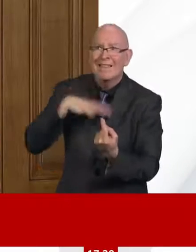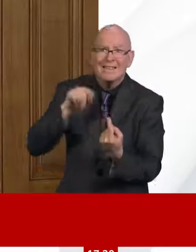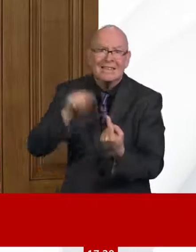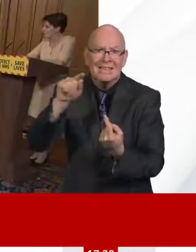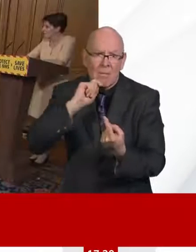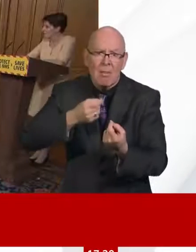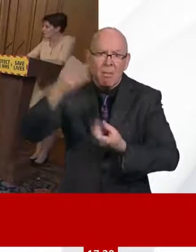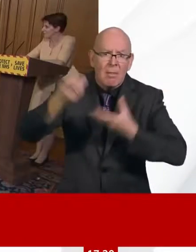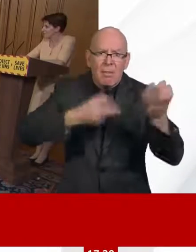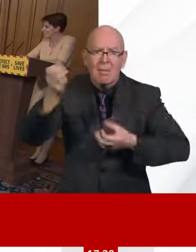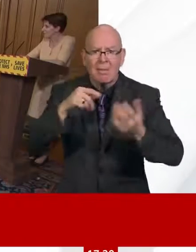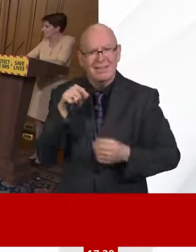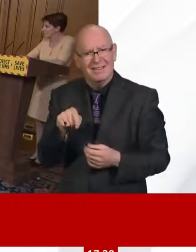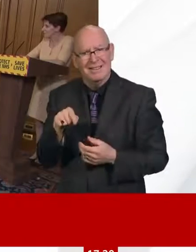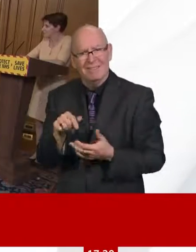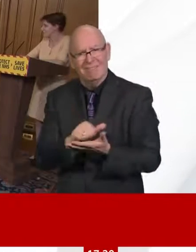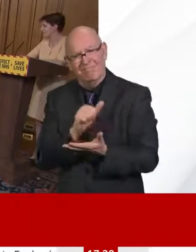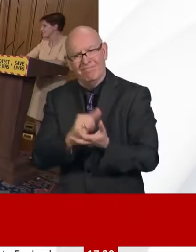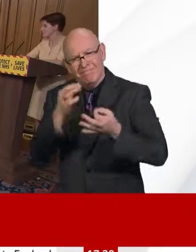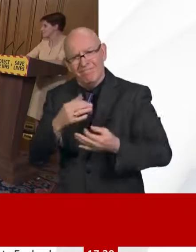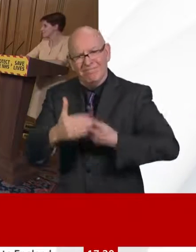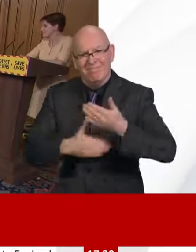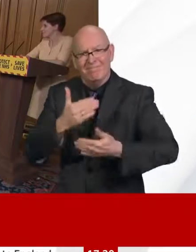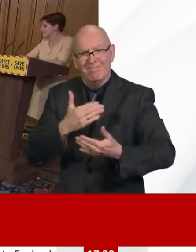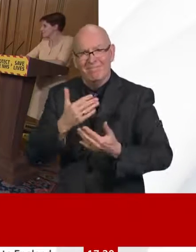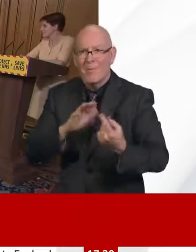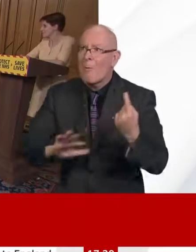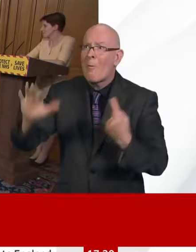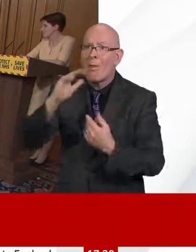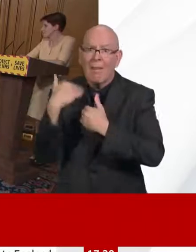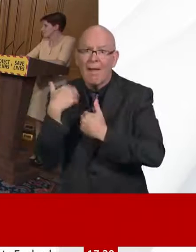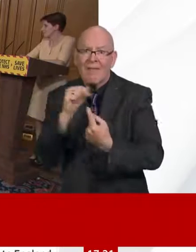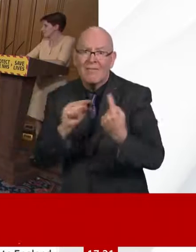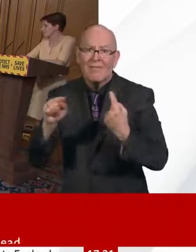Brilliant. Thank you, Catherine. Can we turn next to Ed Conway from Sky?